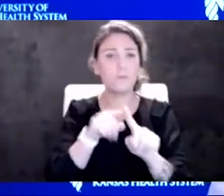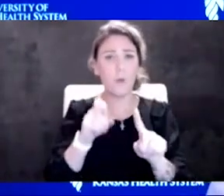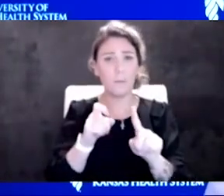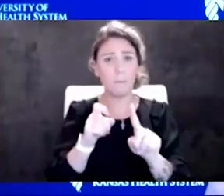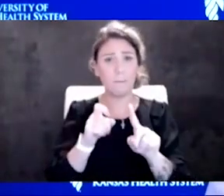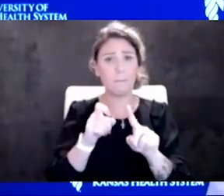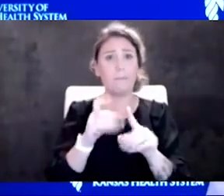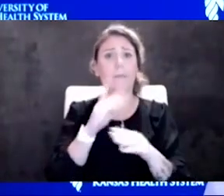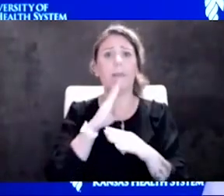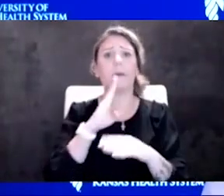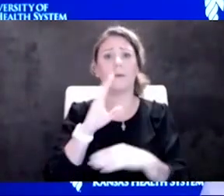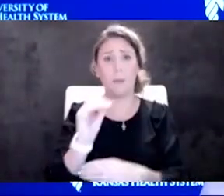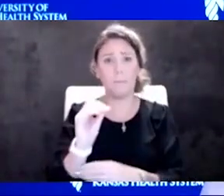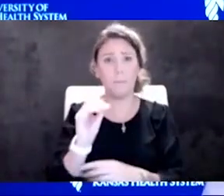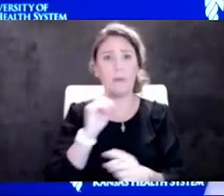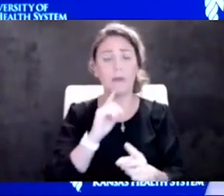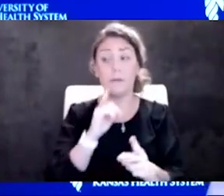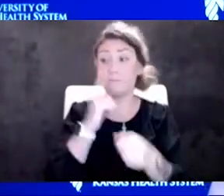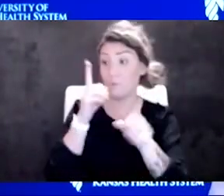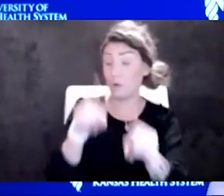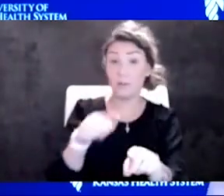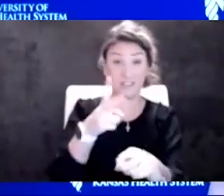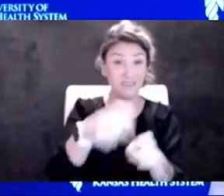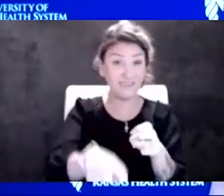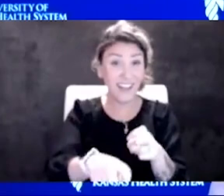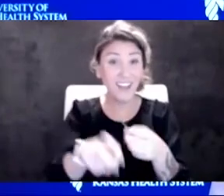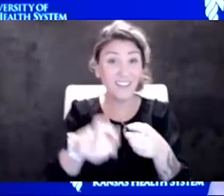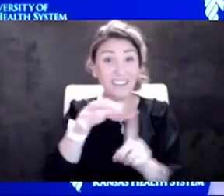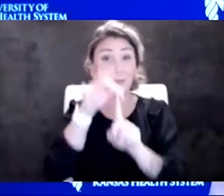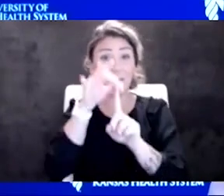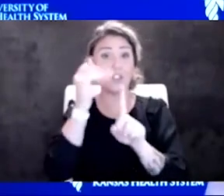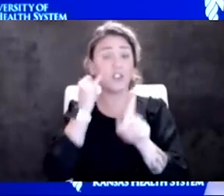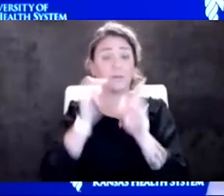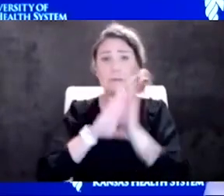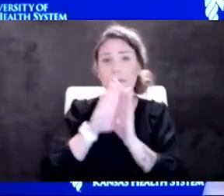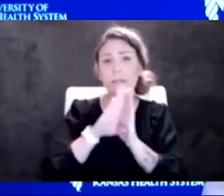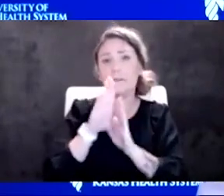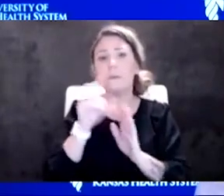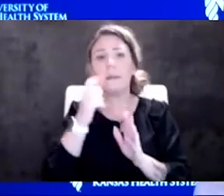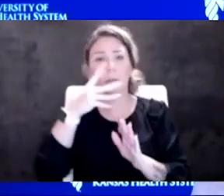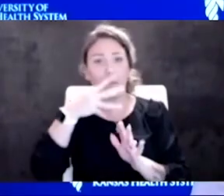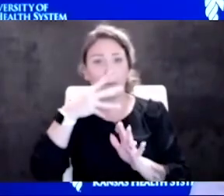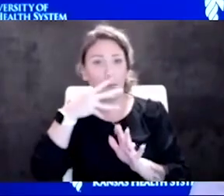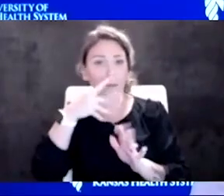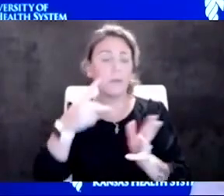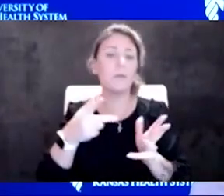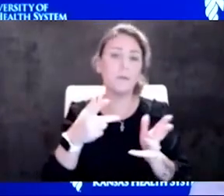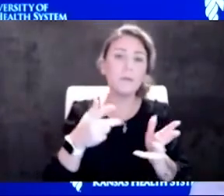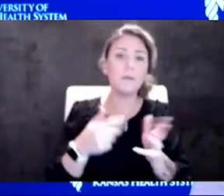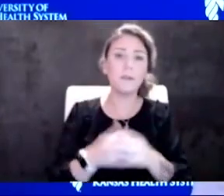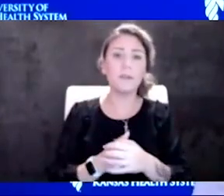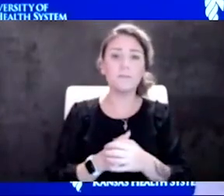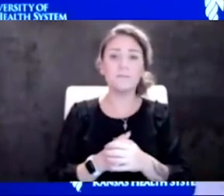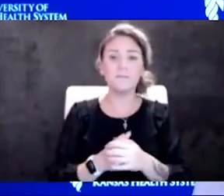I agree with you. I think it is very difficult, especially if you just start to develop a little bit of runny nose, maybe in that first day or day and a half, and then